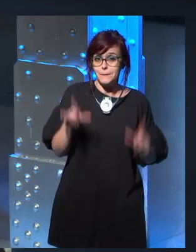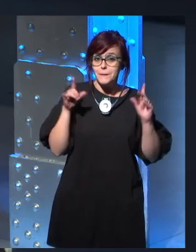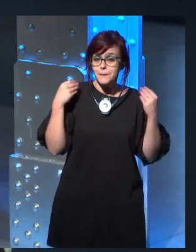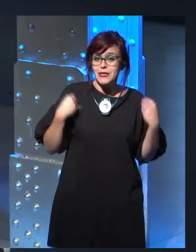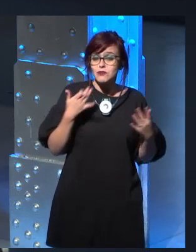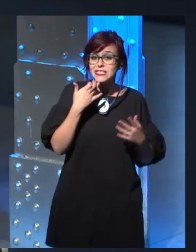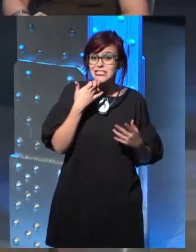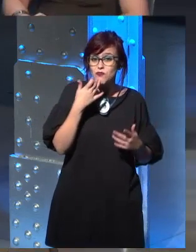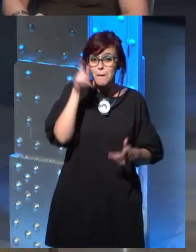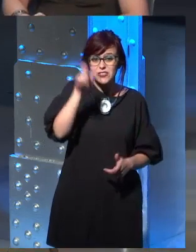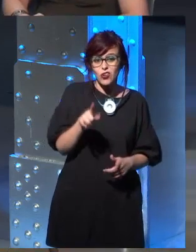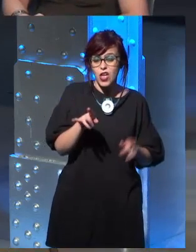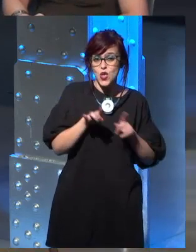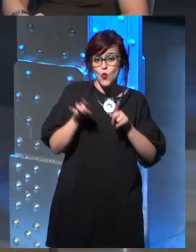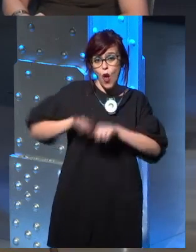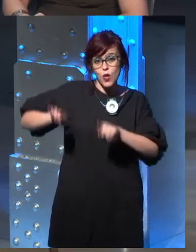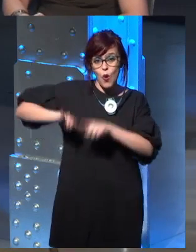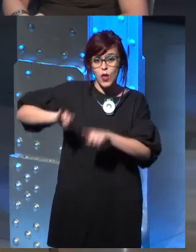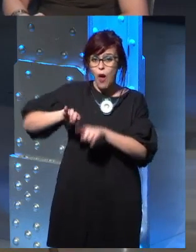Thank you very much. Yeah. My pleasure.